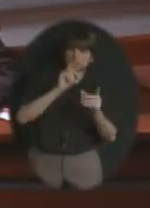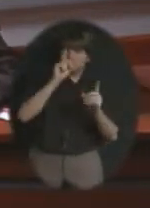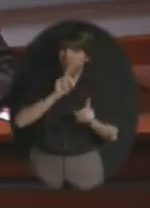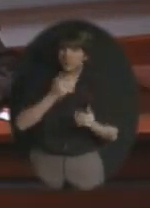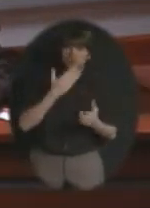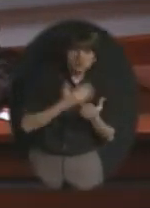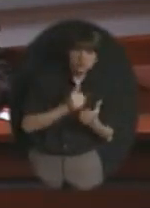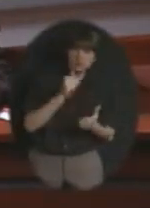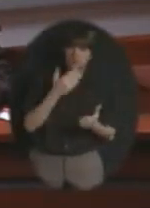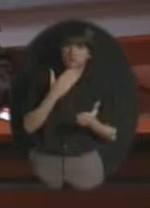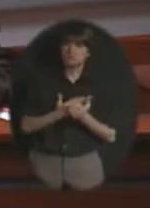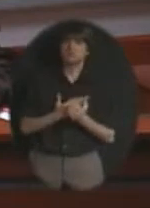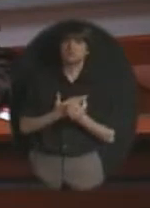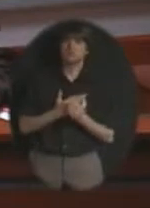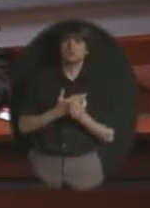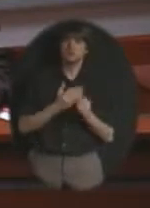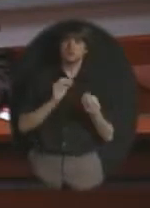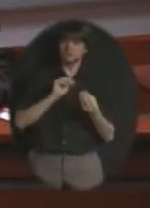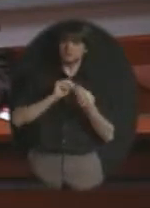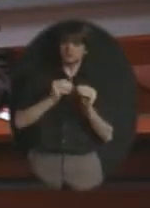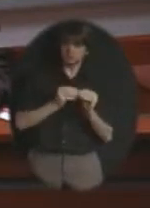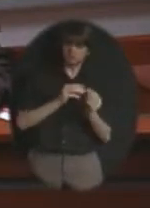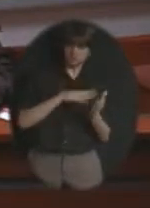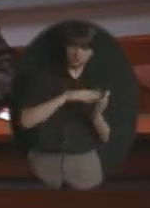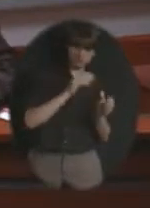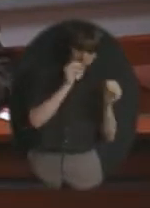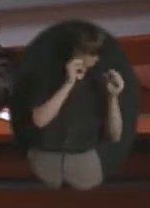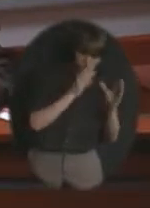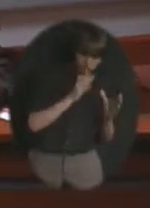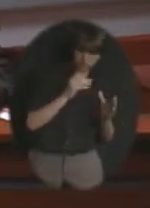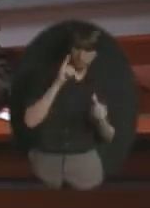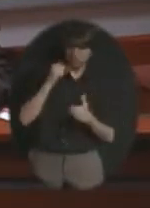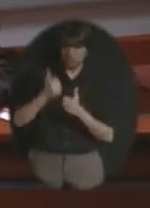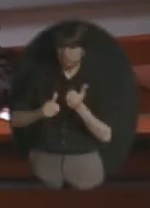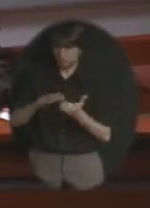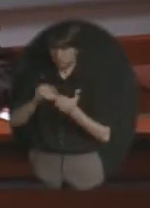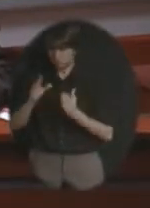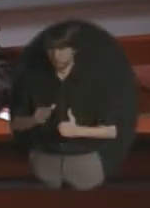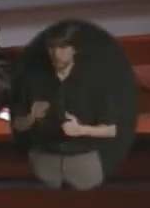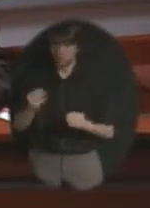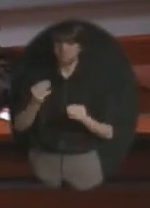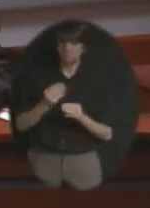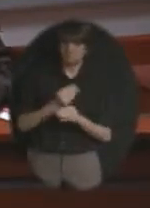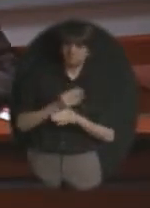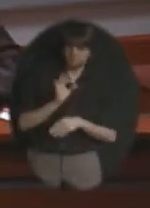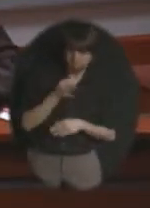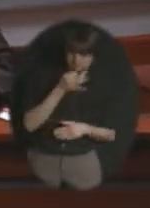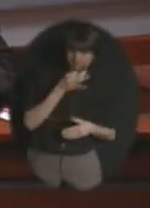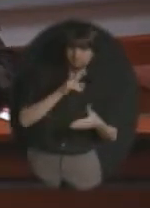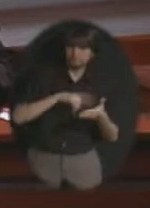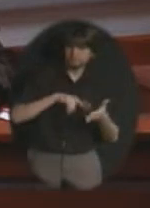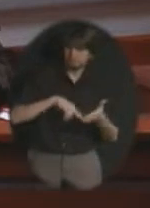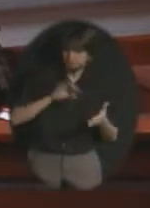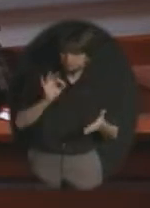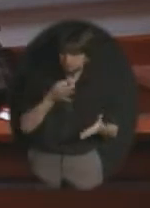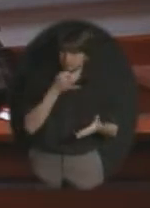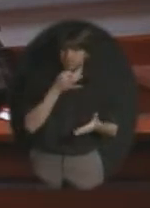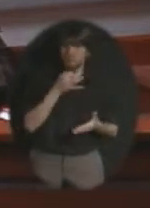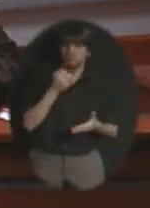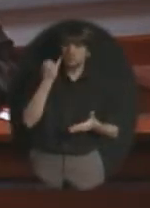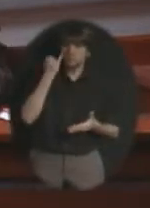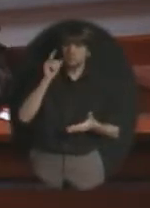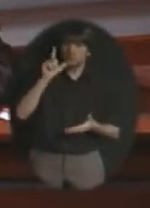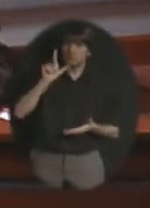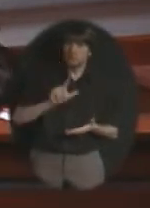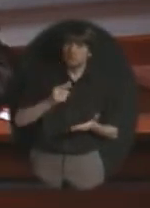college readiness which is measured by advanced placement tests math proficiency reading proficiency they look at whether low-income